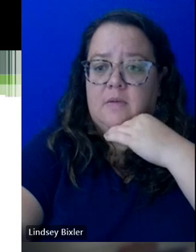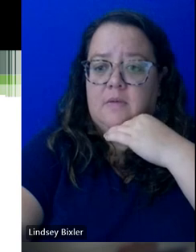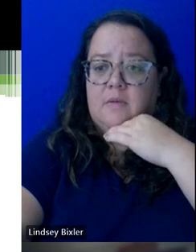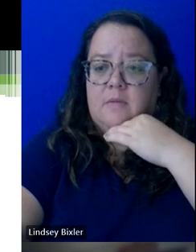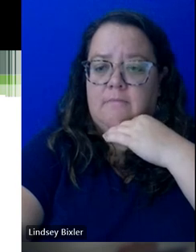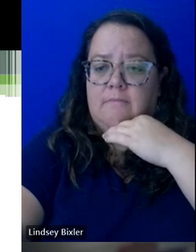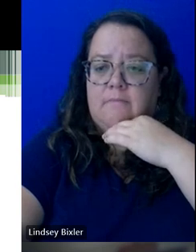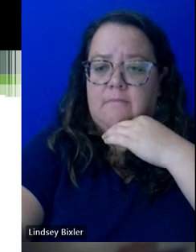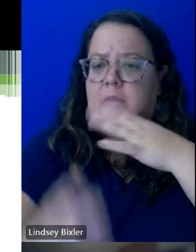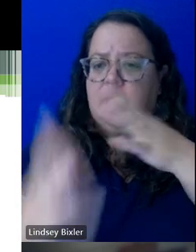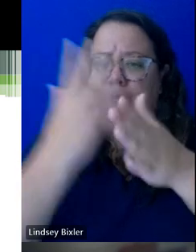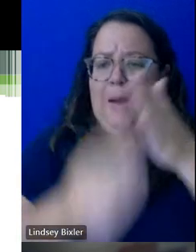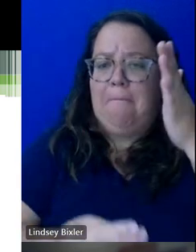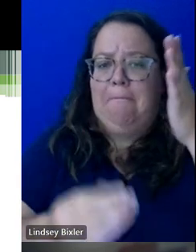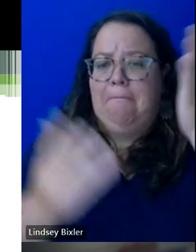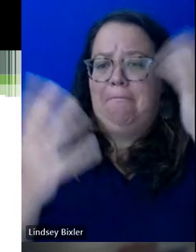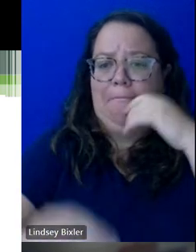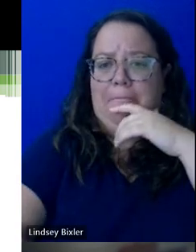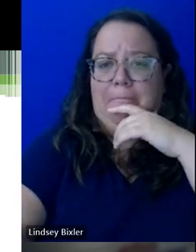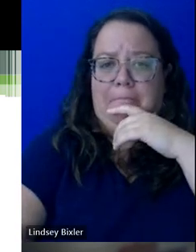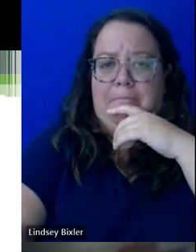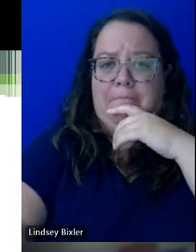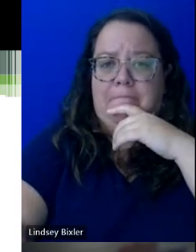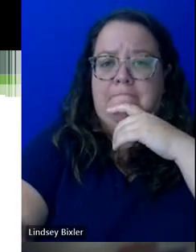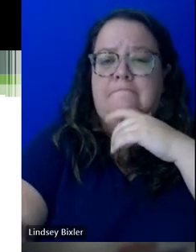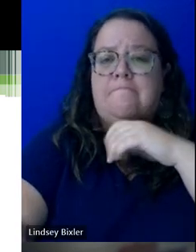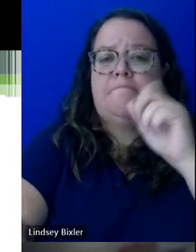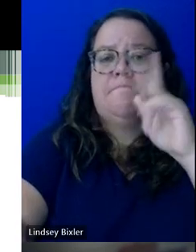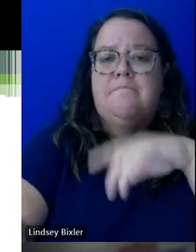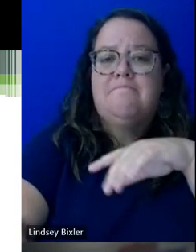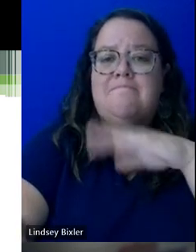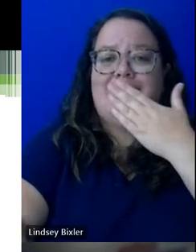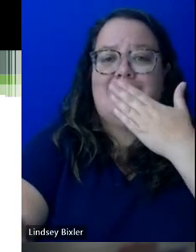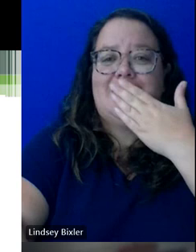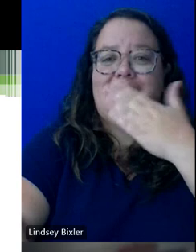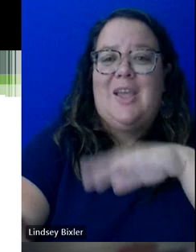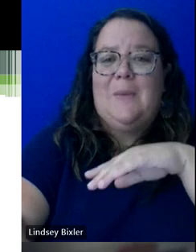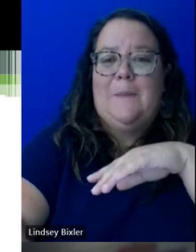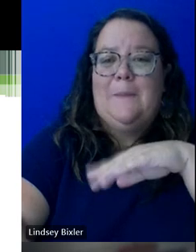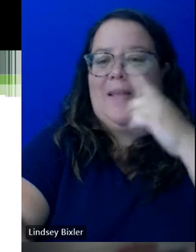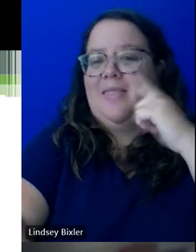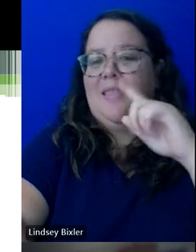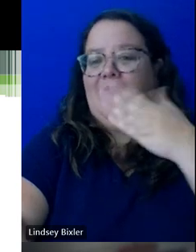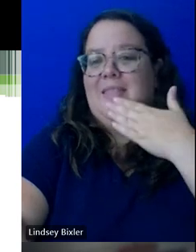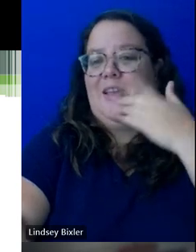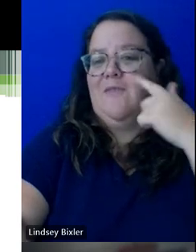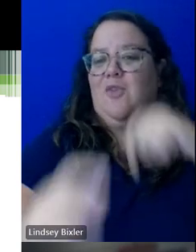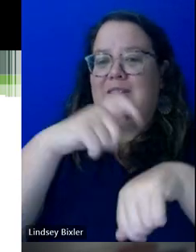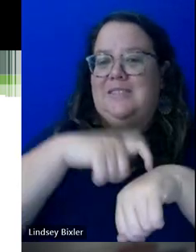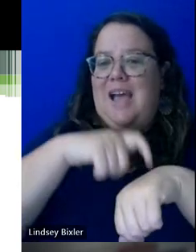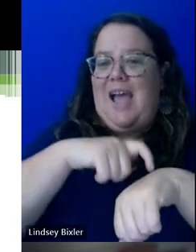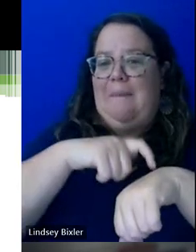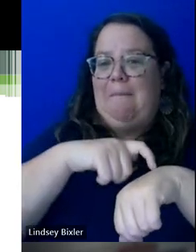Oh, must've lost it. Yeah. Yeah. Well, thanks everybody for taking the time on a Tuesday evening